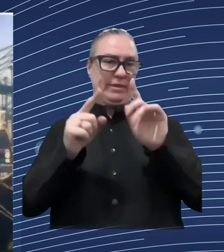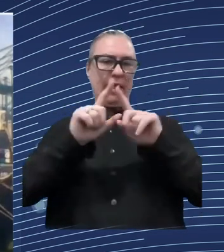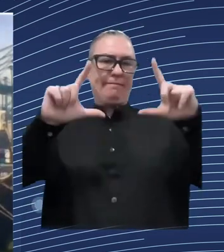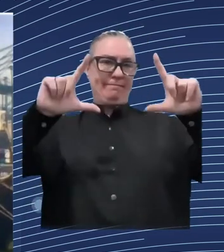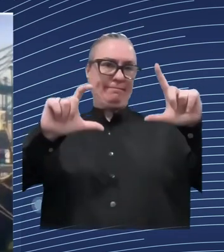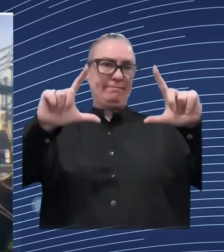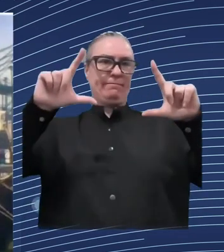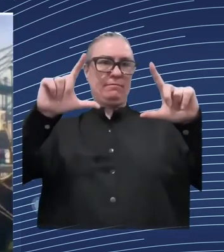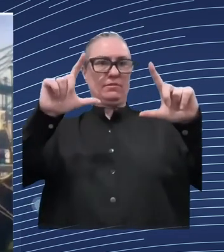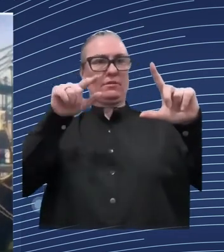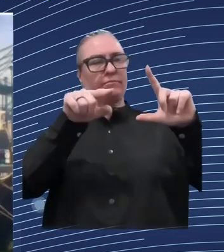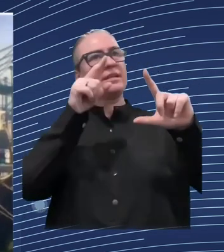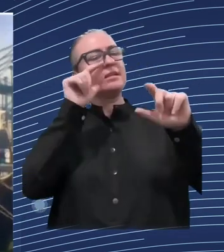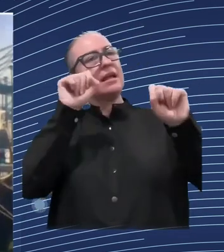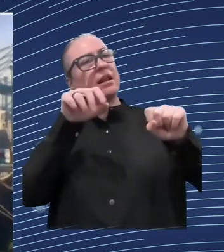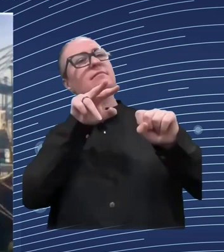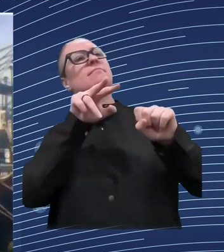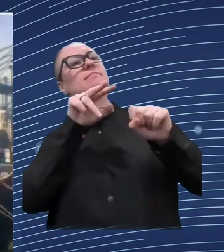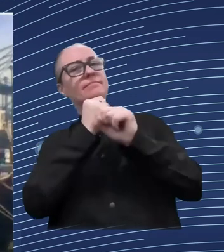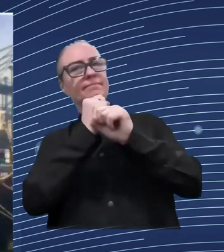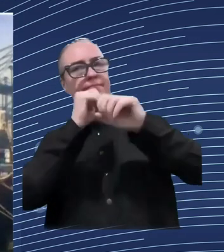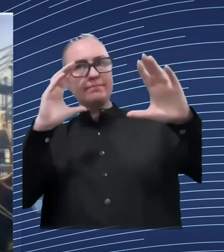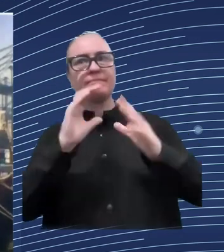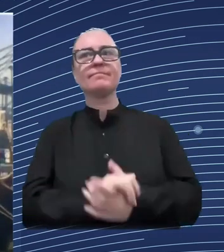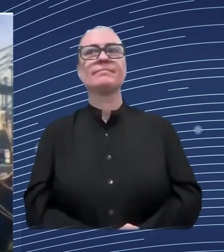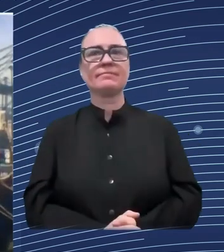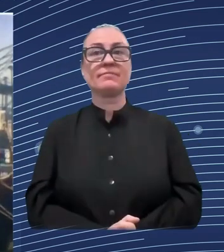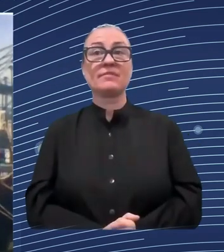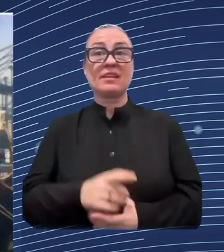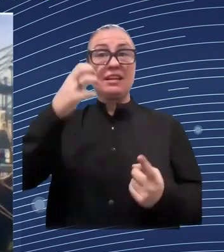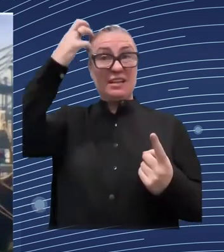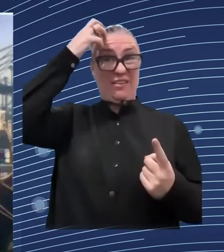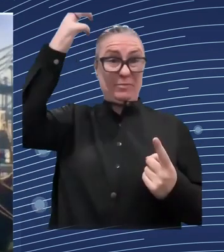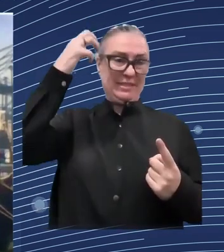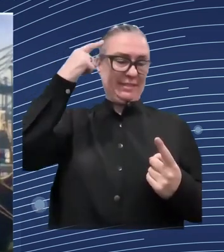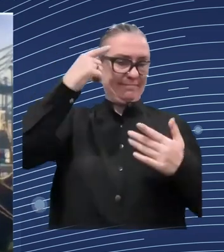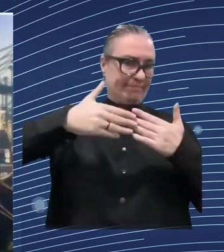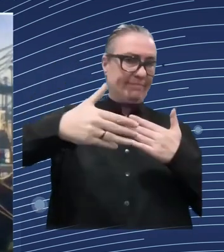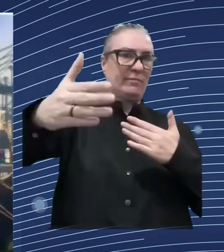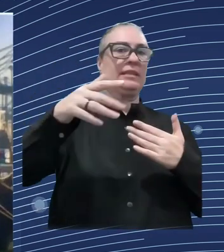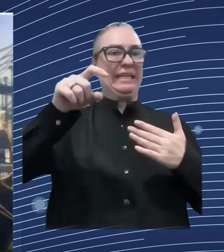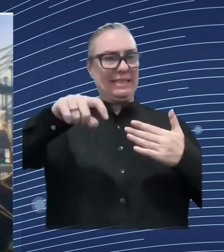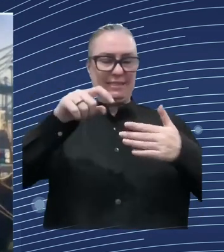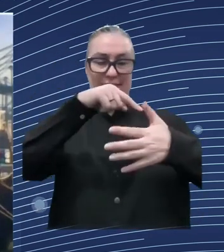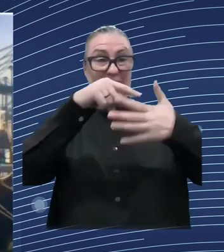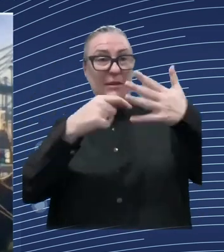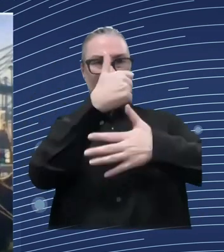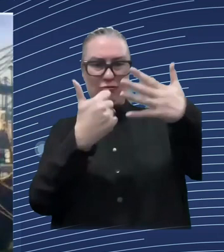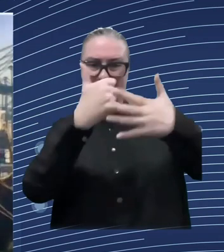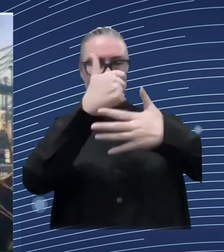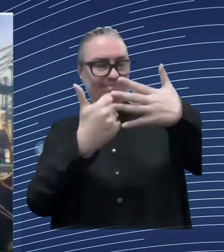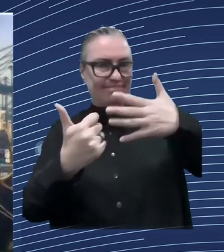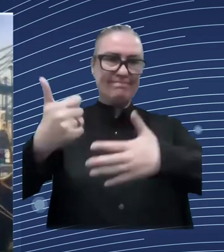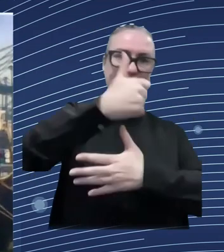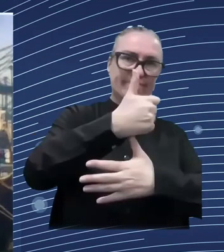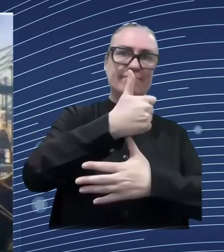in in areas where we've seen that the country is doing really really well you could could mention the the digital transformation as one